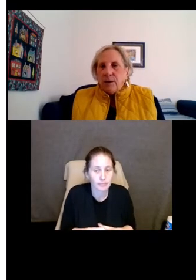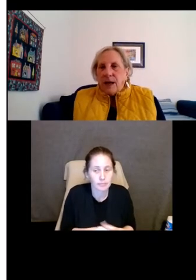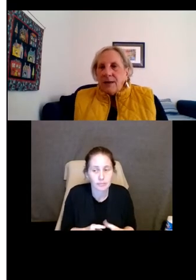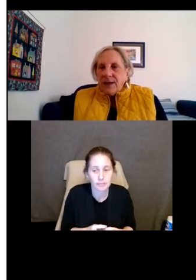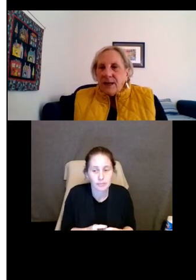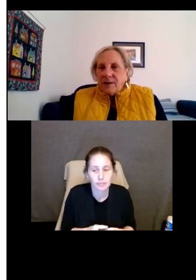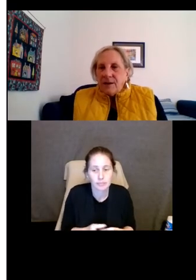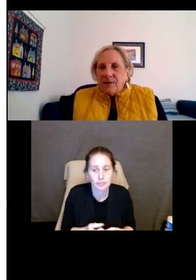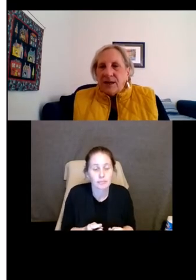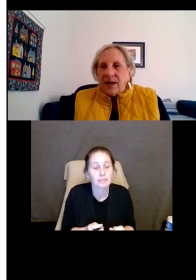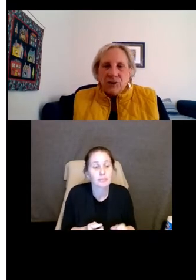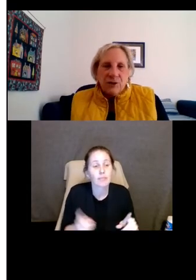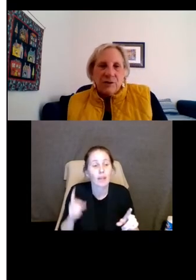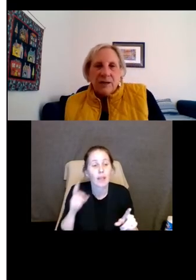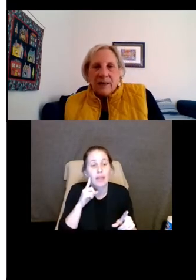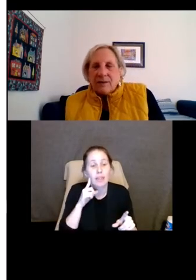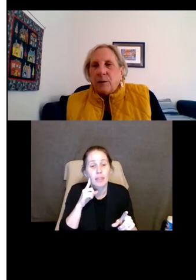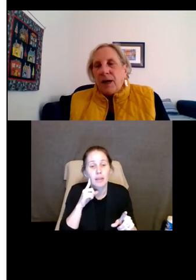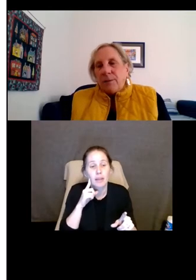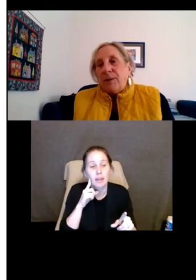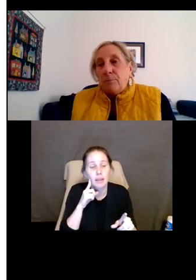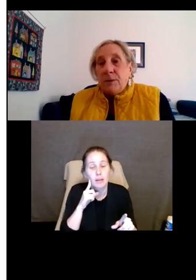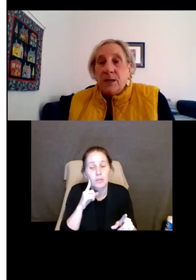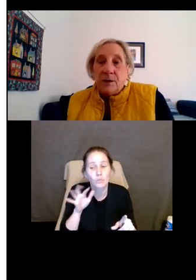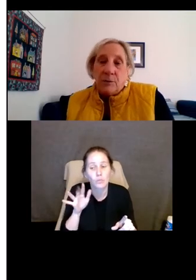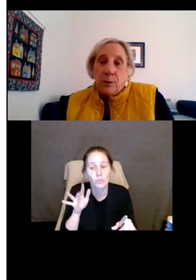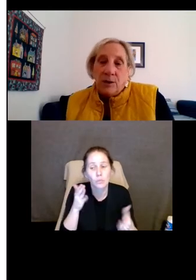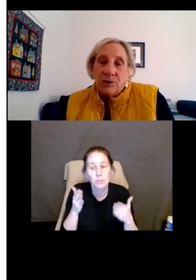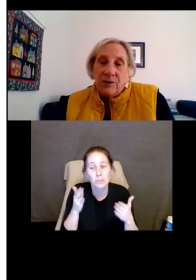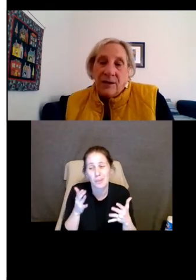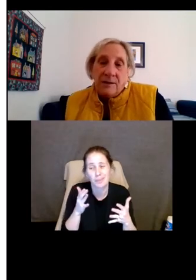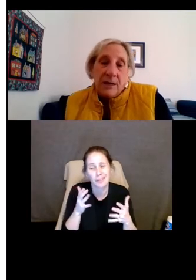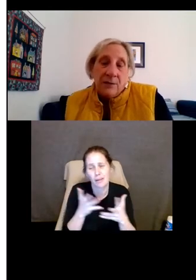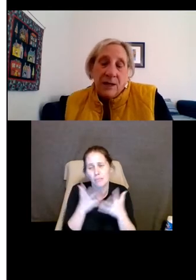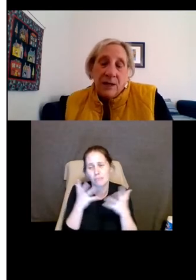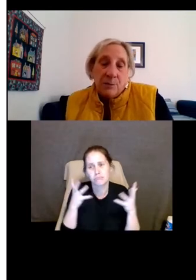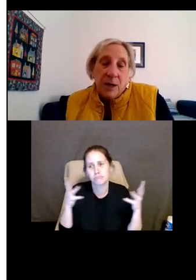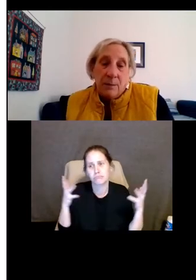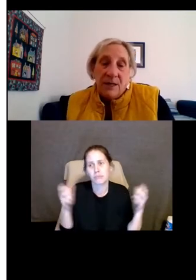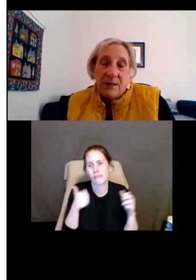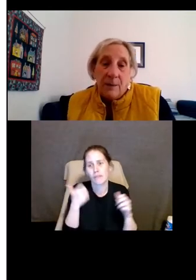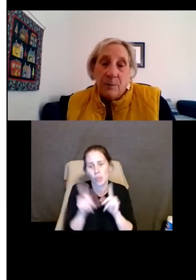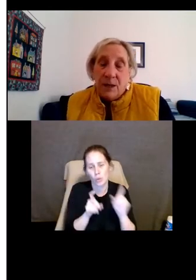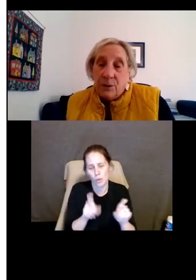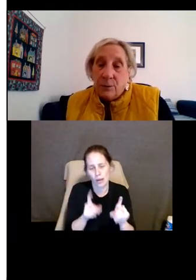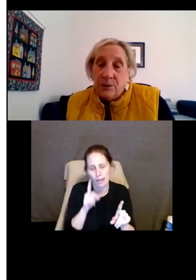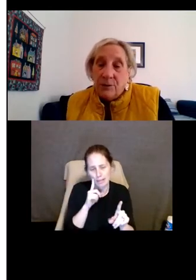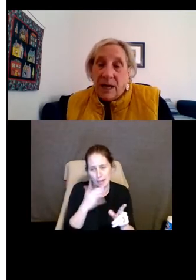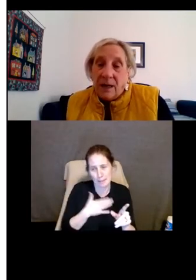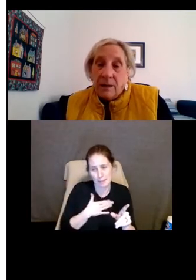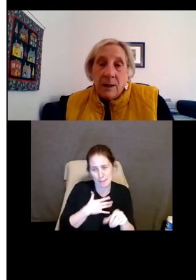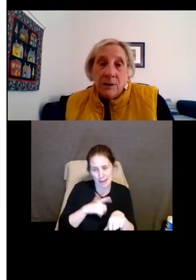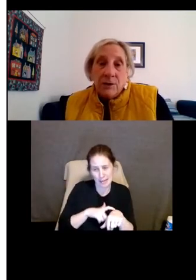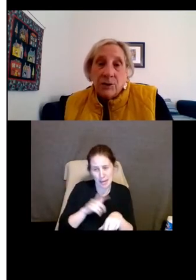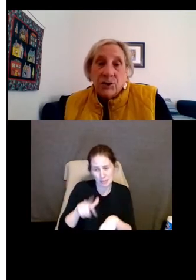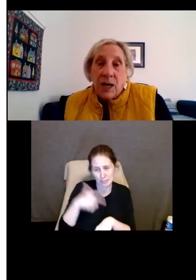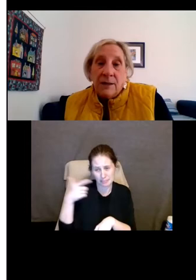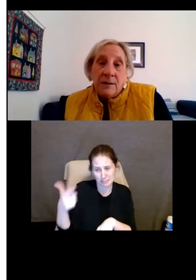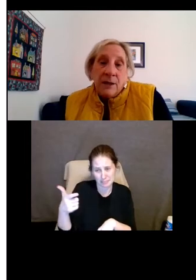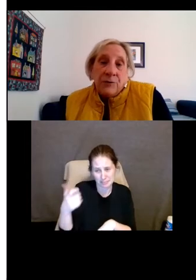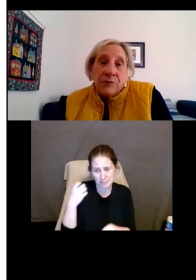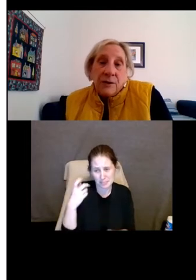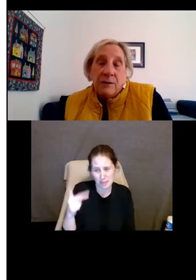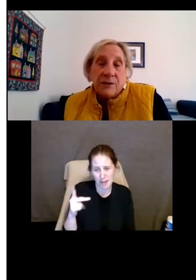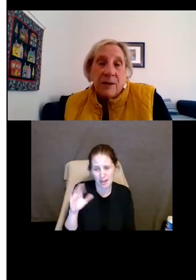So I think that I should, there are probably a million other questions, and I think it's probably time for me to turn this back to